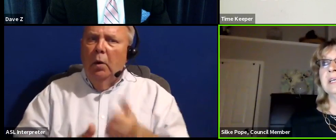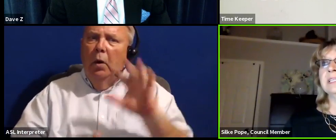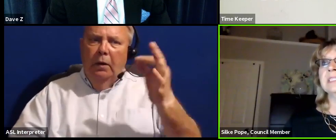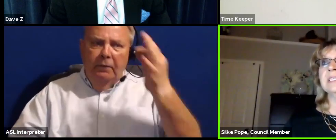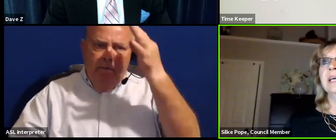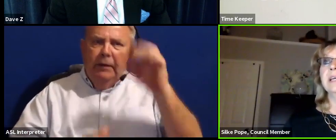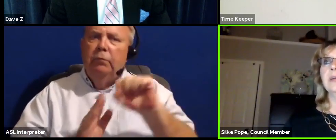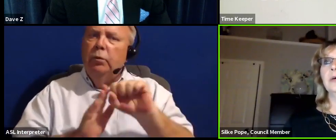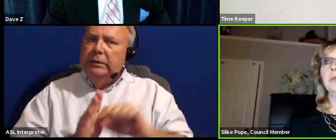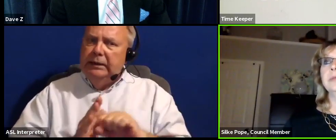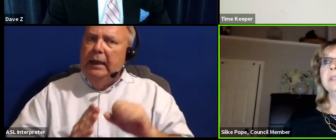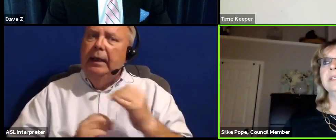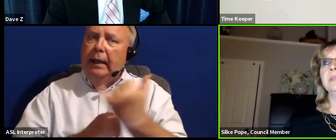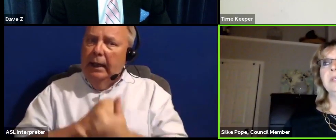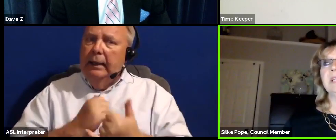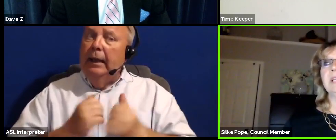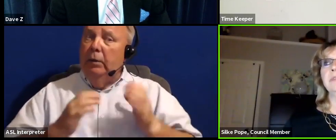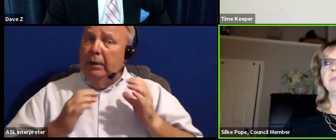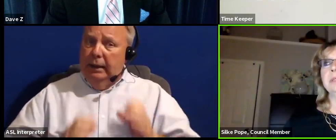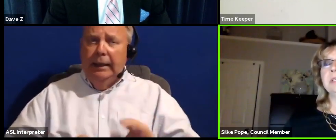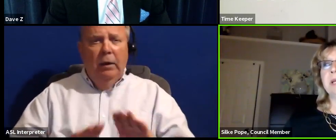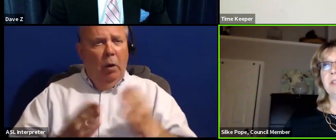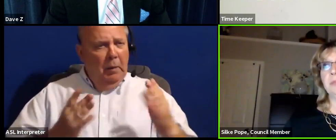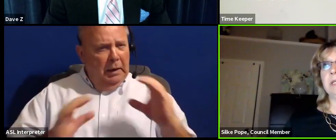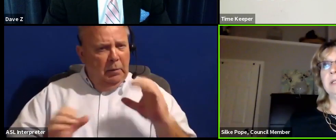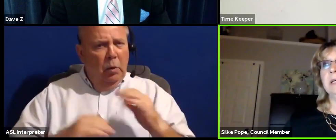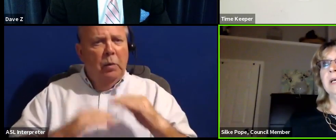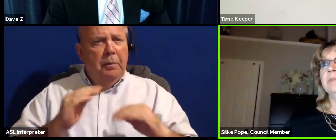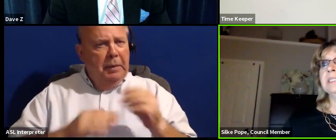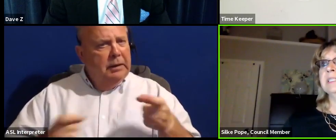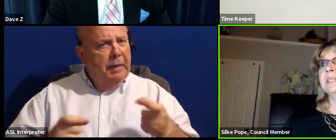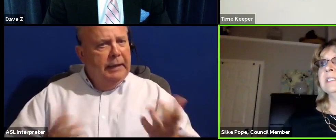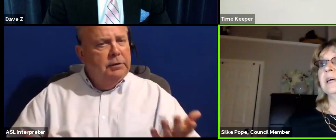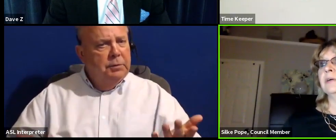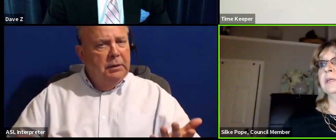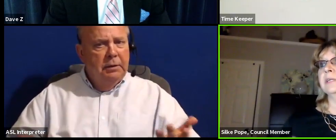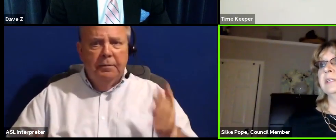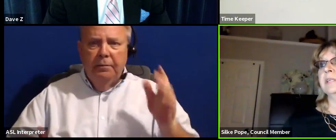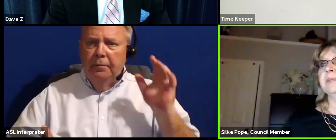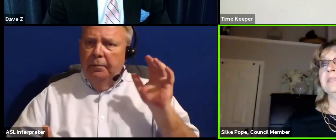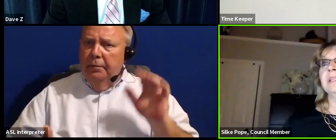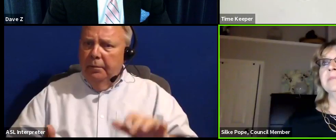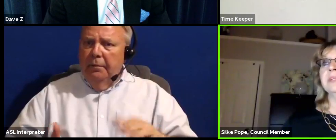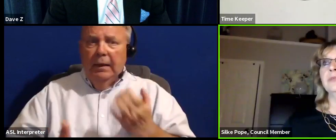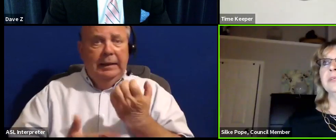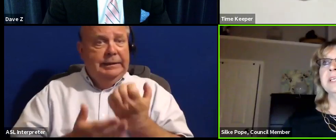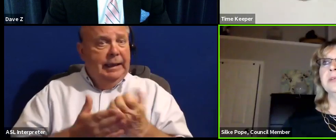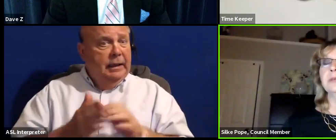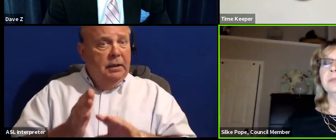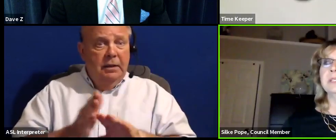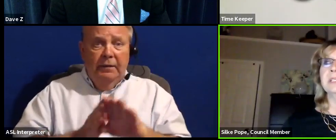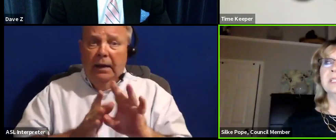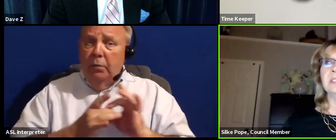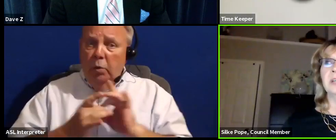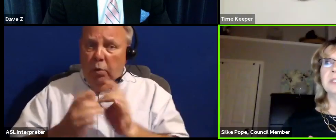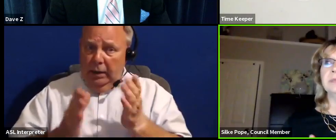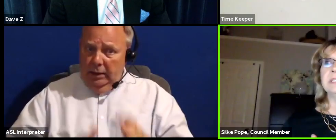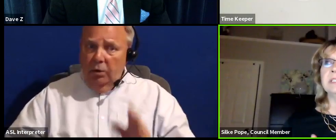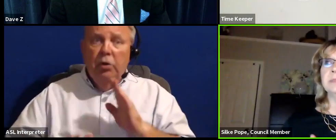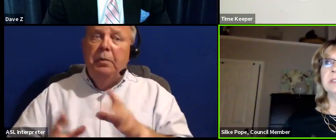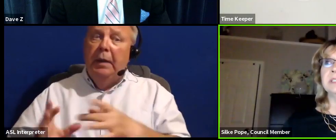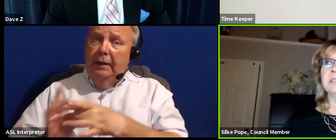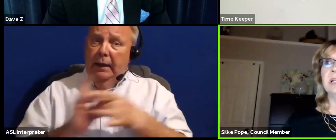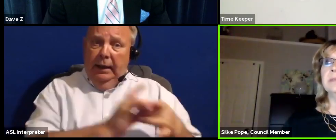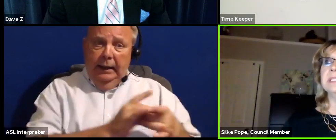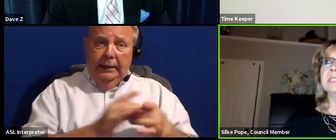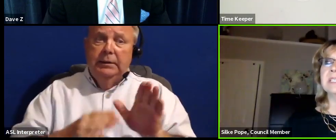county clients and openly communicate with building management. Ms. Lickens, our economic development coordinator, could be the liaison between